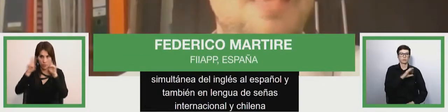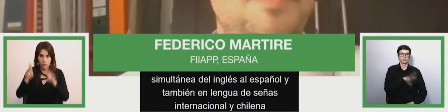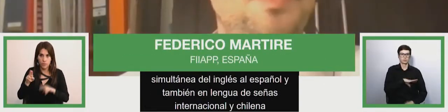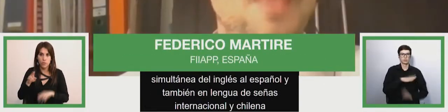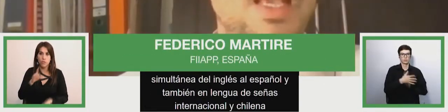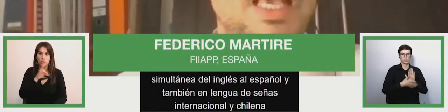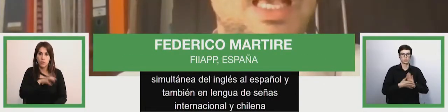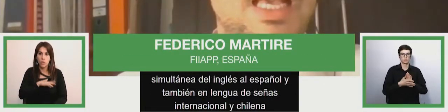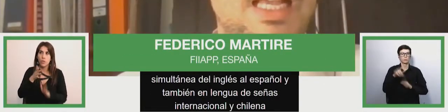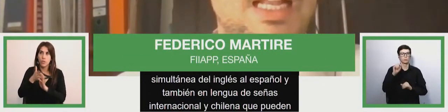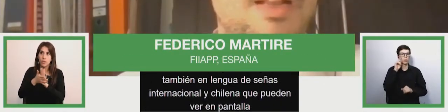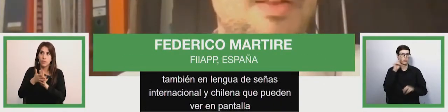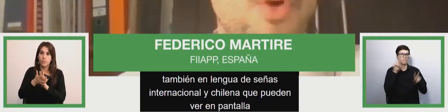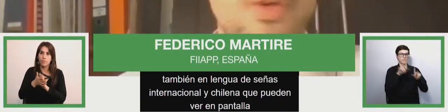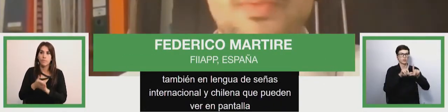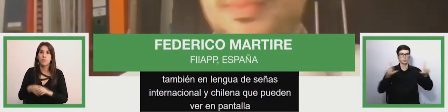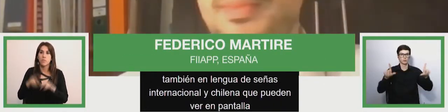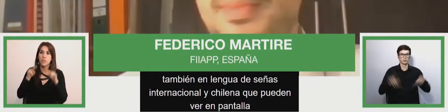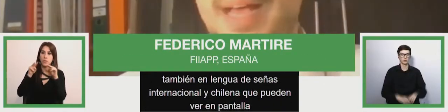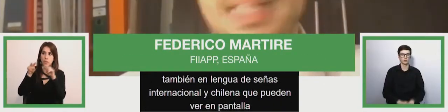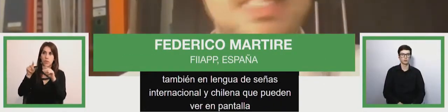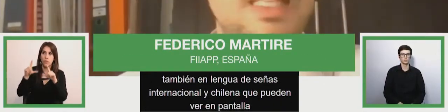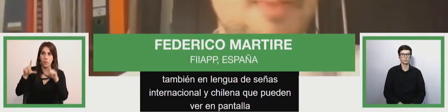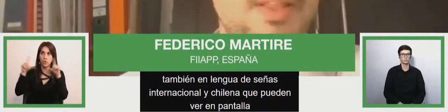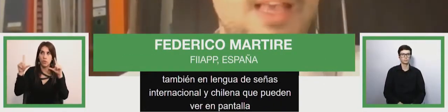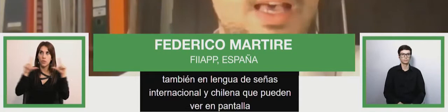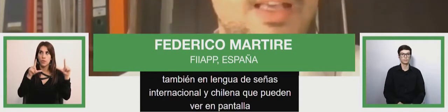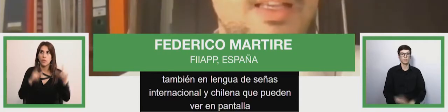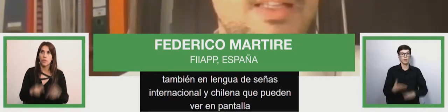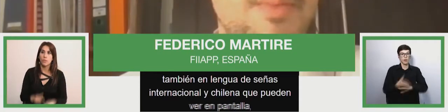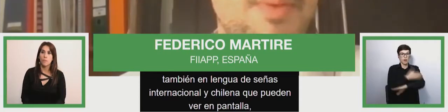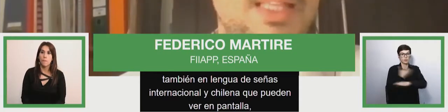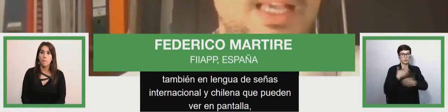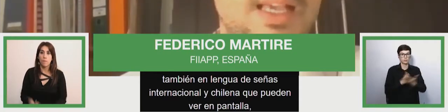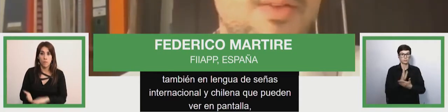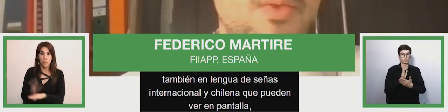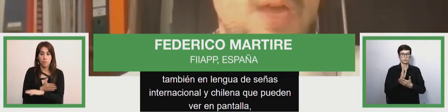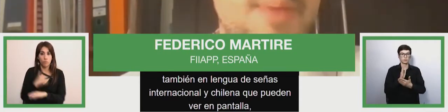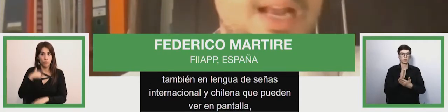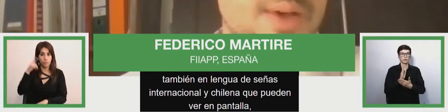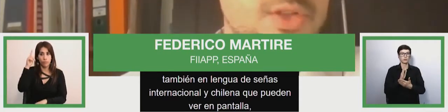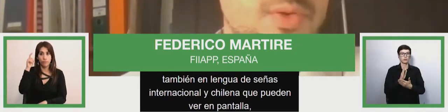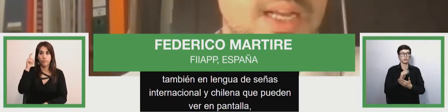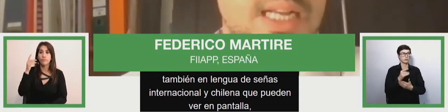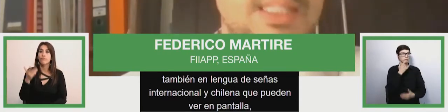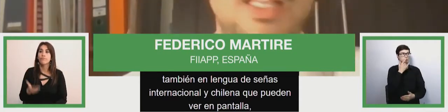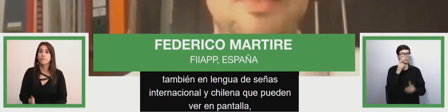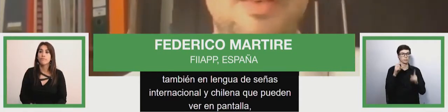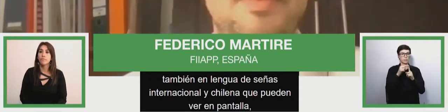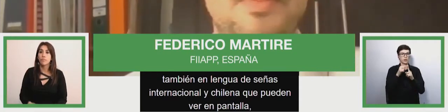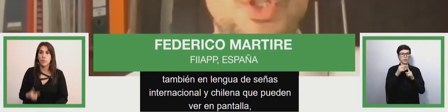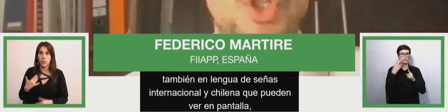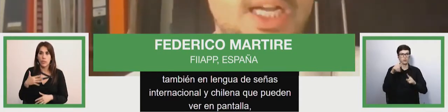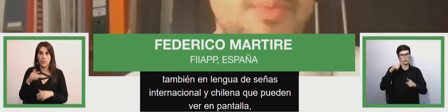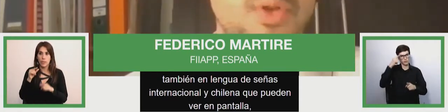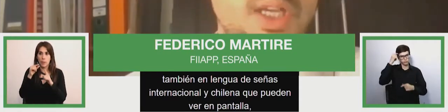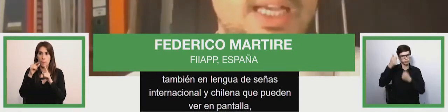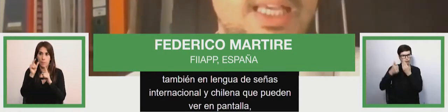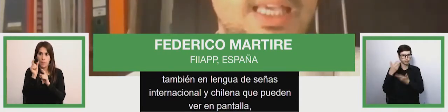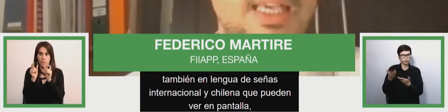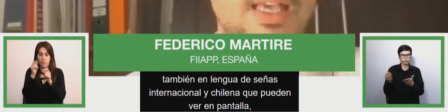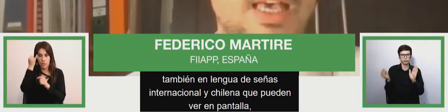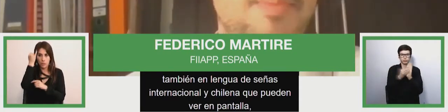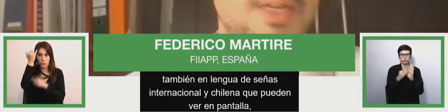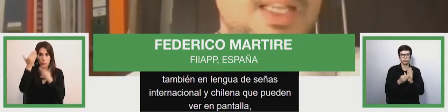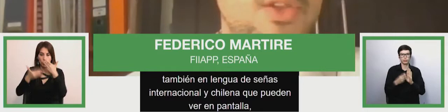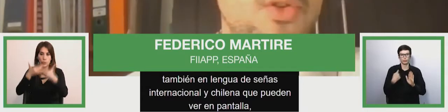Before starting, just simply a word on the initiative here. It's